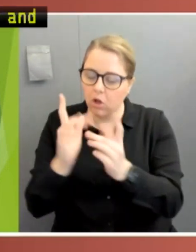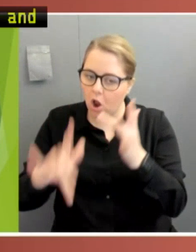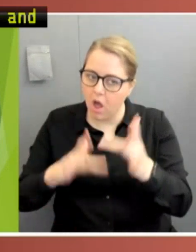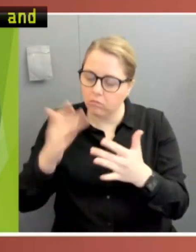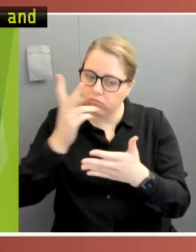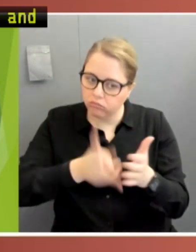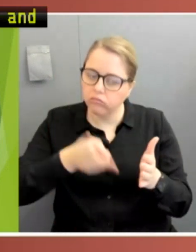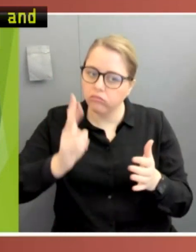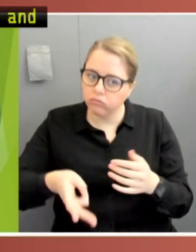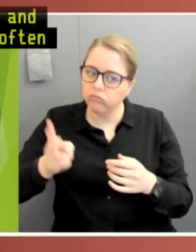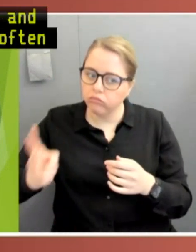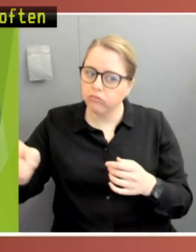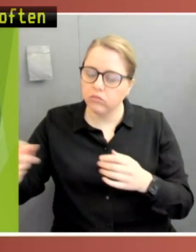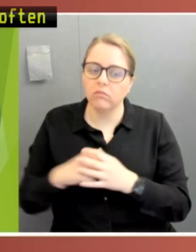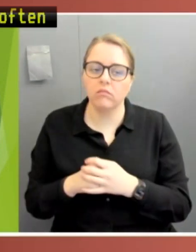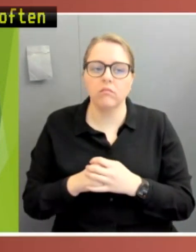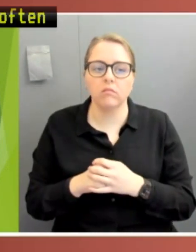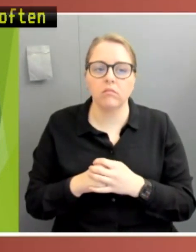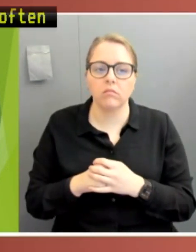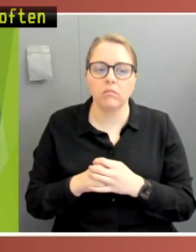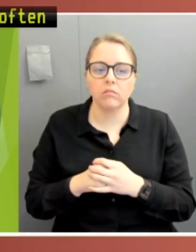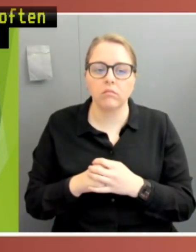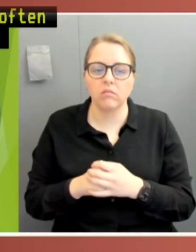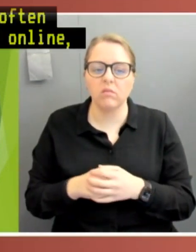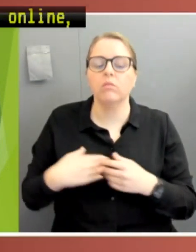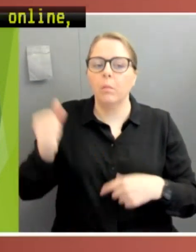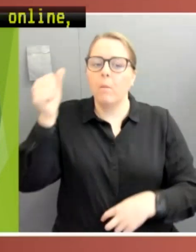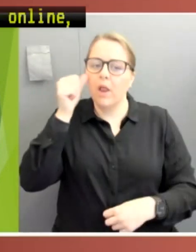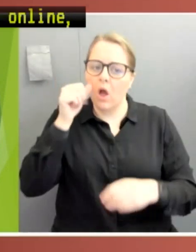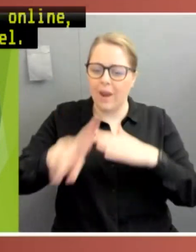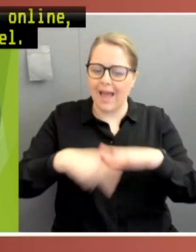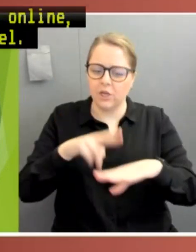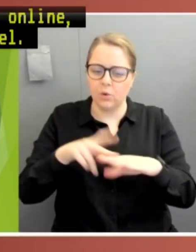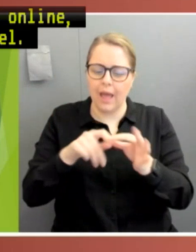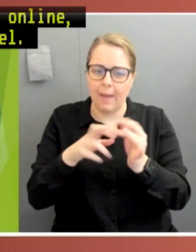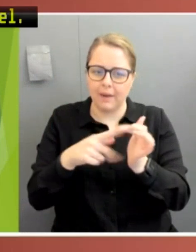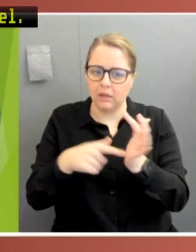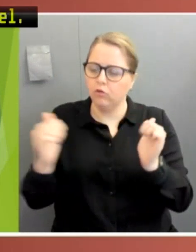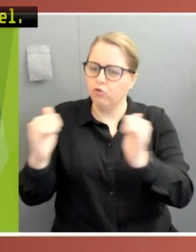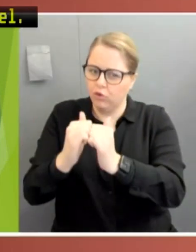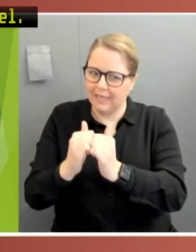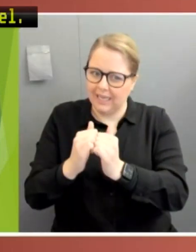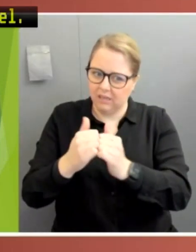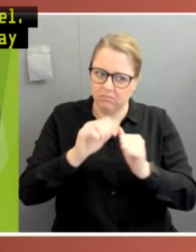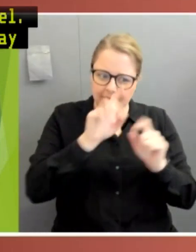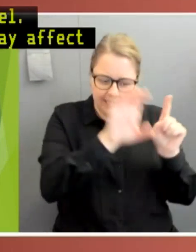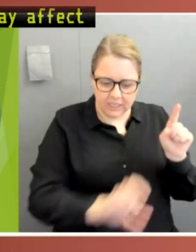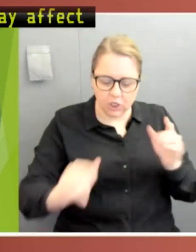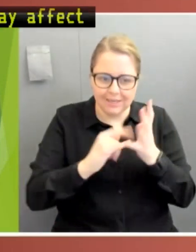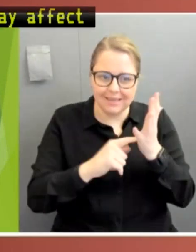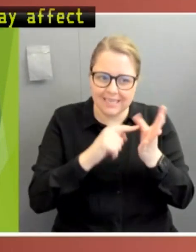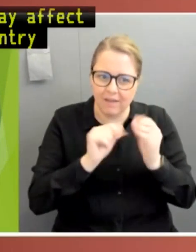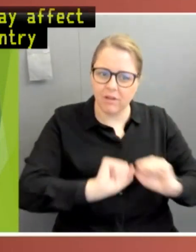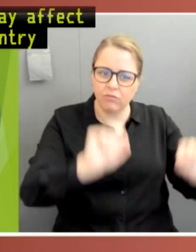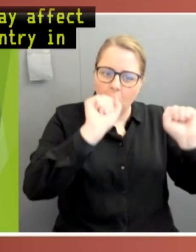Recognising that the pandemic may affect different areas of the country in different ways, the National Cabinet sought to agree on a broad framework and allow the states and territories to implement the solutions